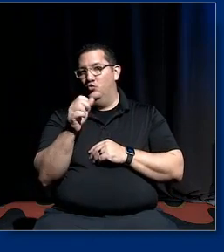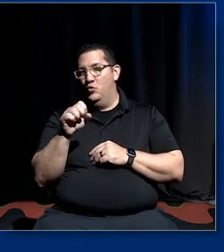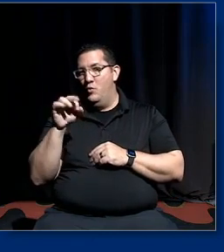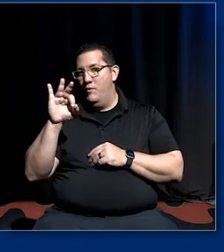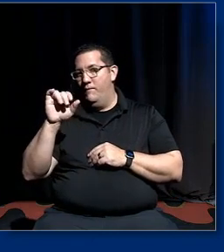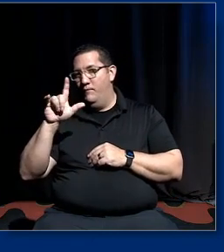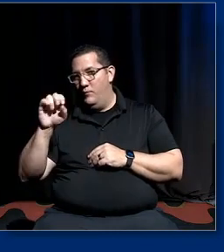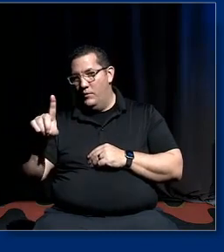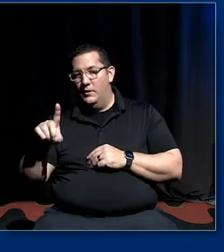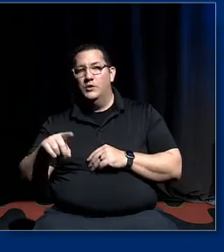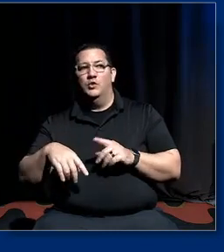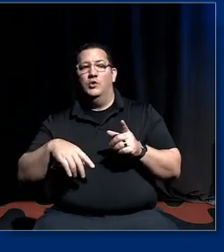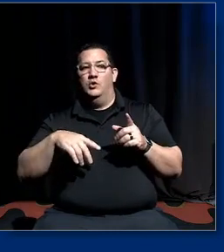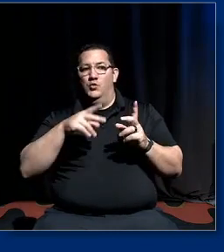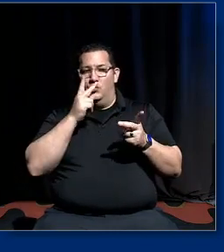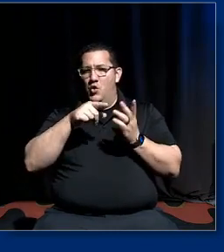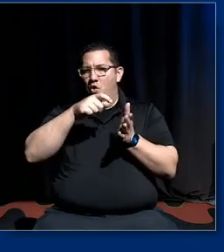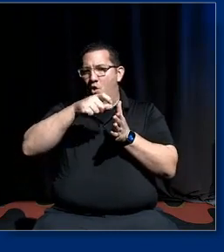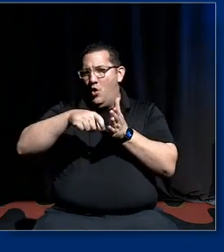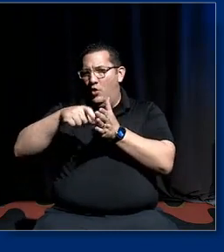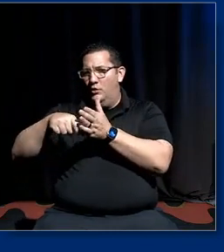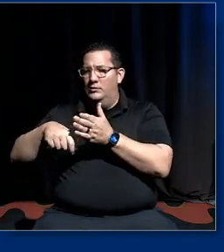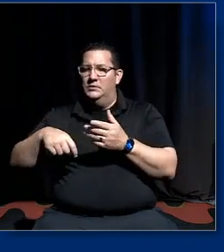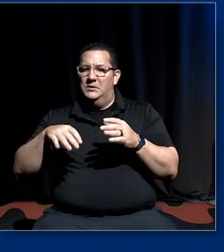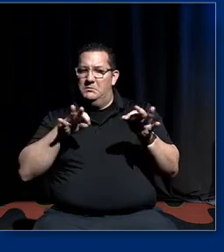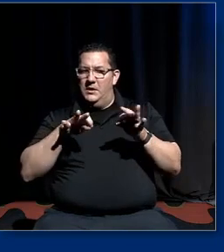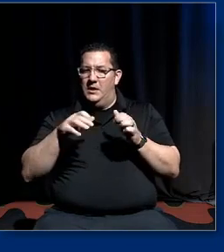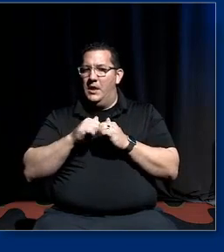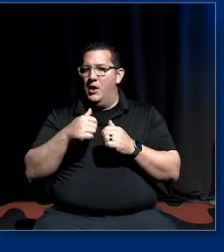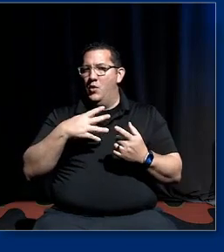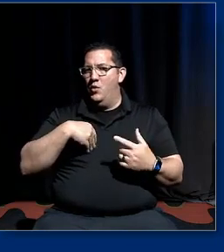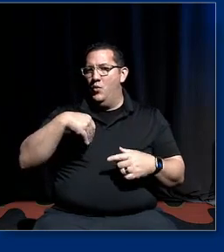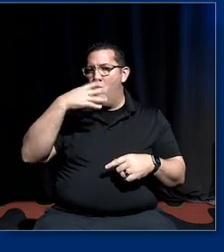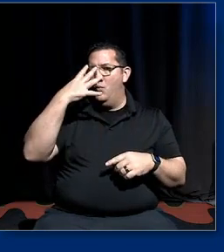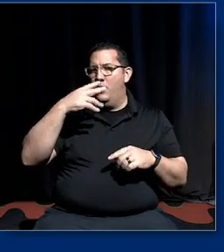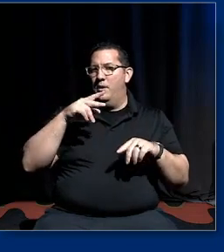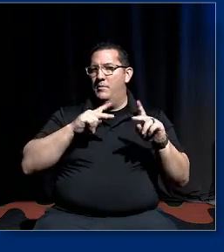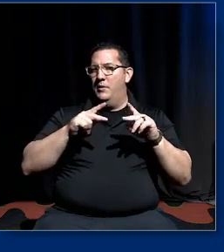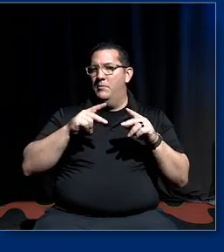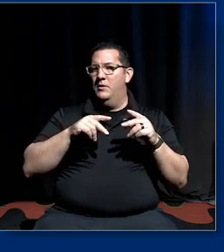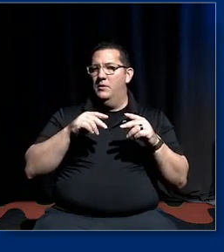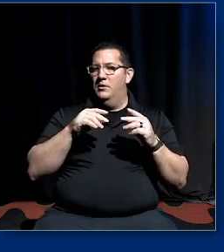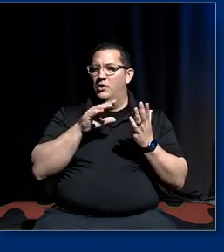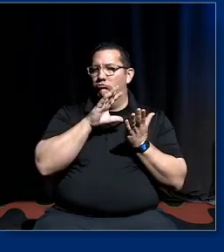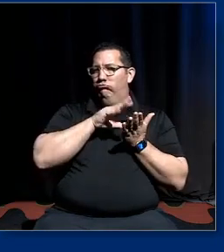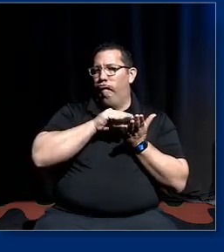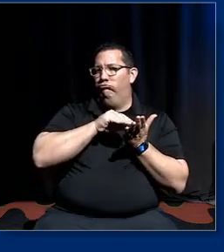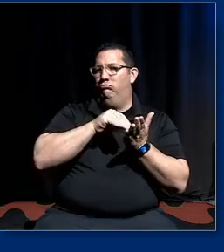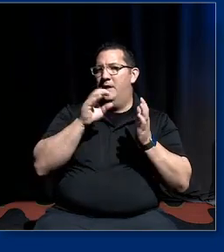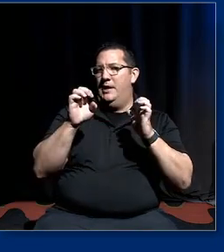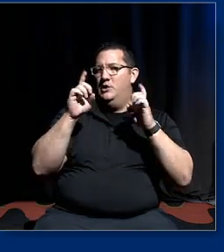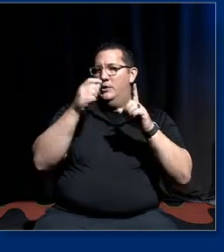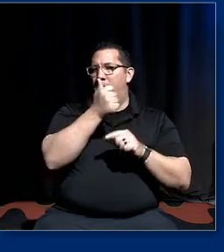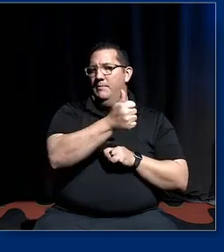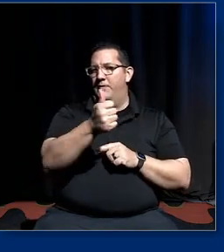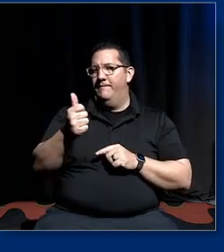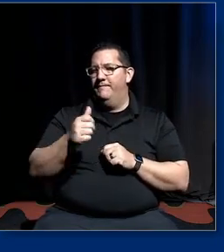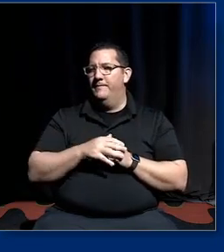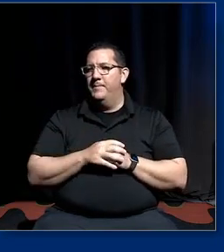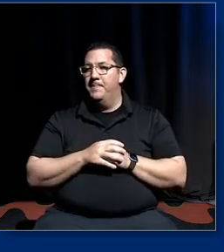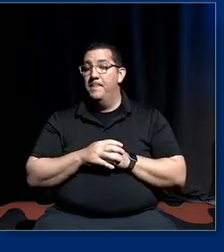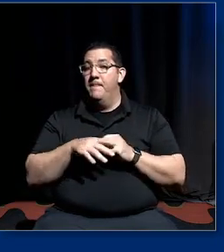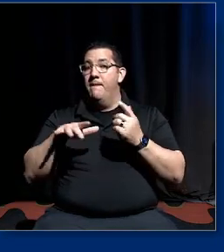where you saw these articles about what how do white folks educate themselves um and really